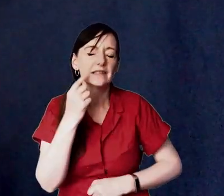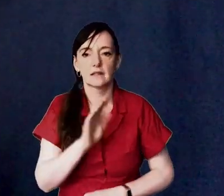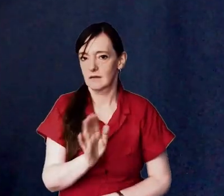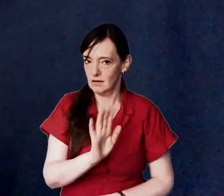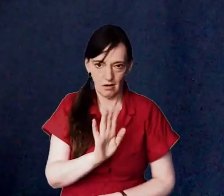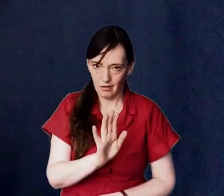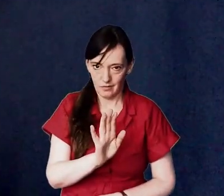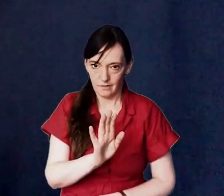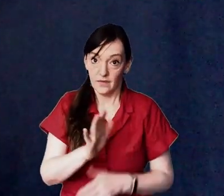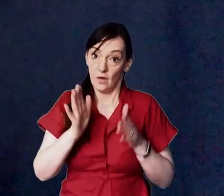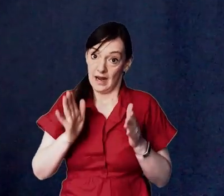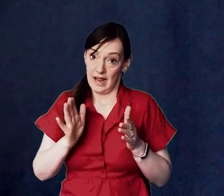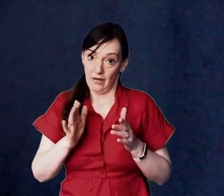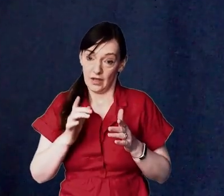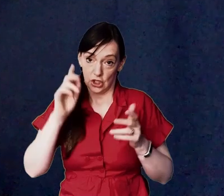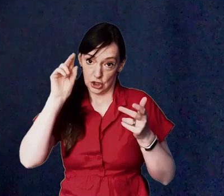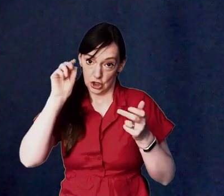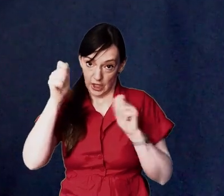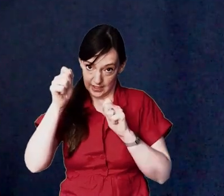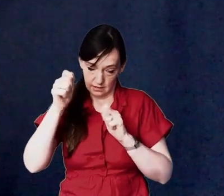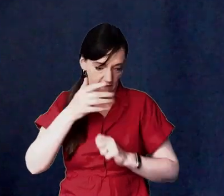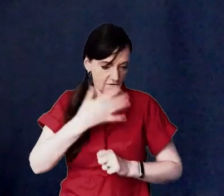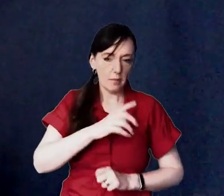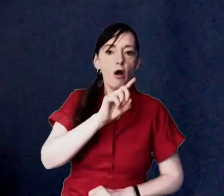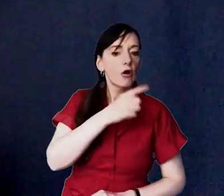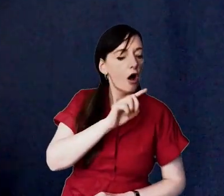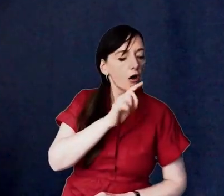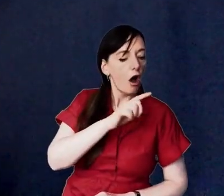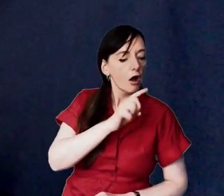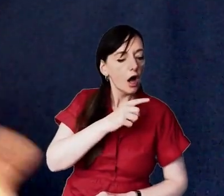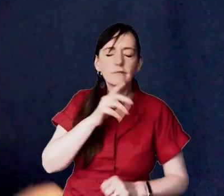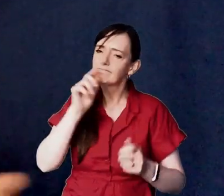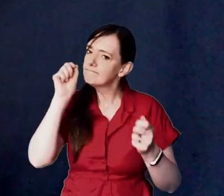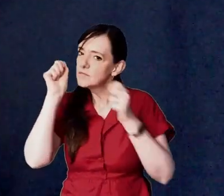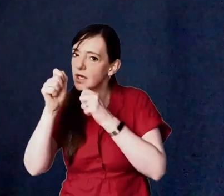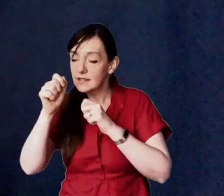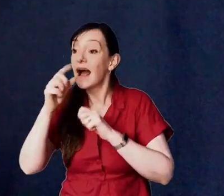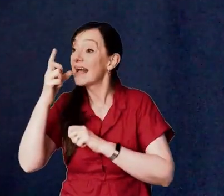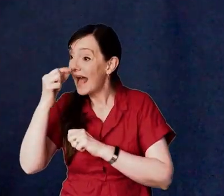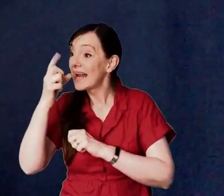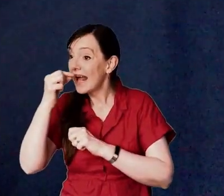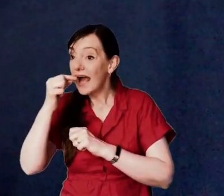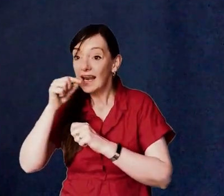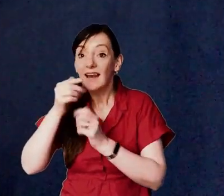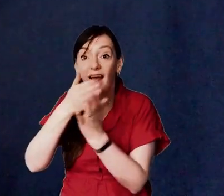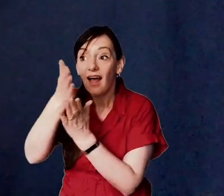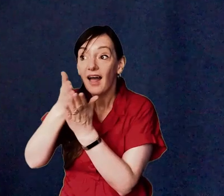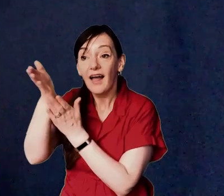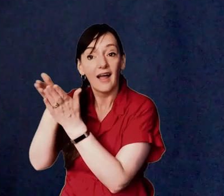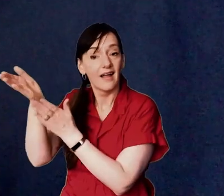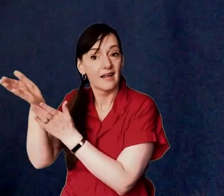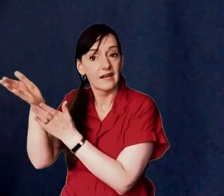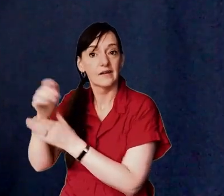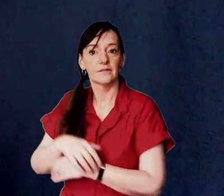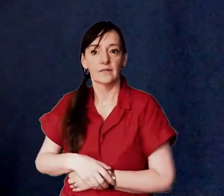thinking of what we can't do uh given the pandemic what about we turn it around and we think about what we can do in terms of evangelism